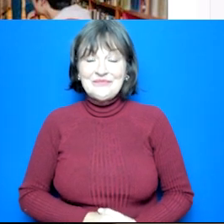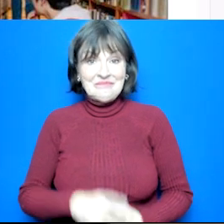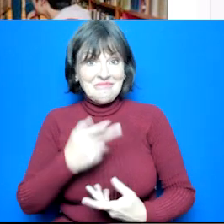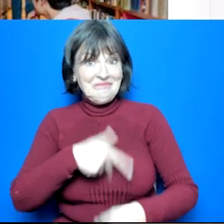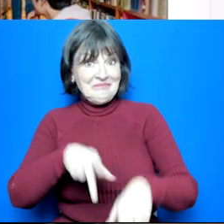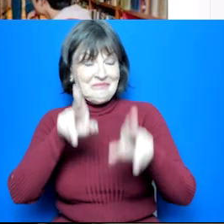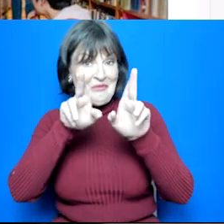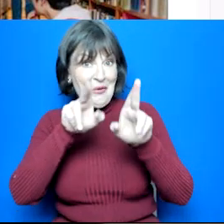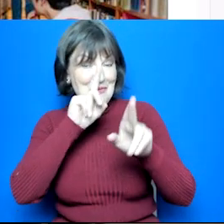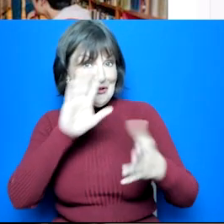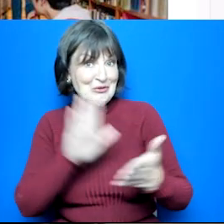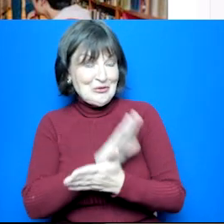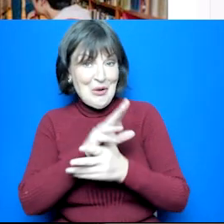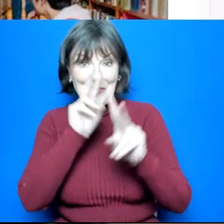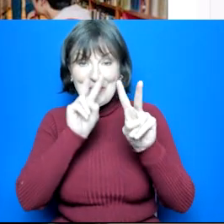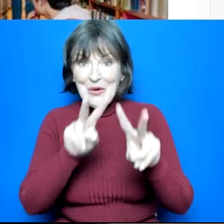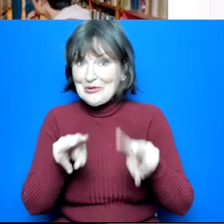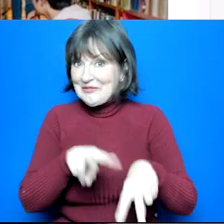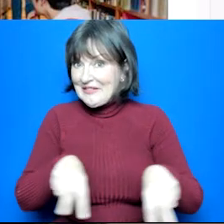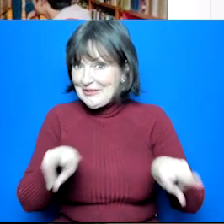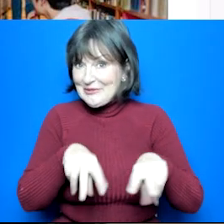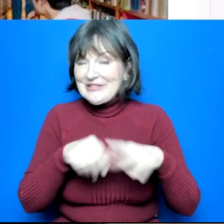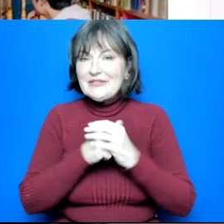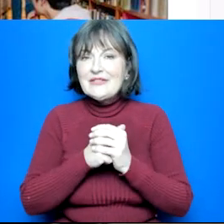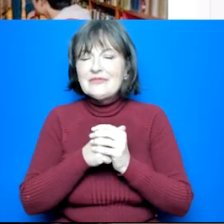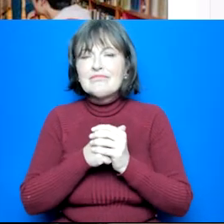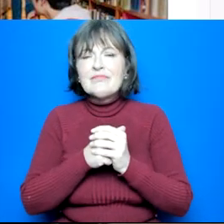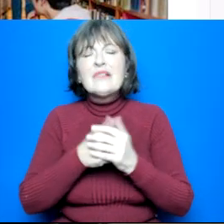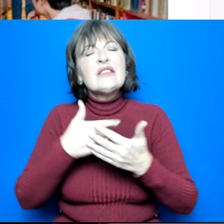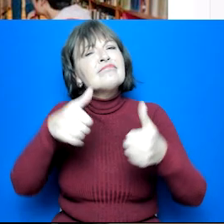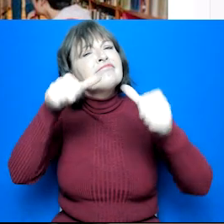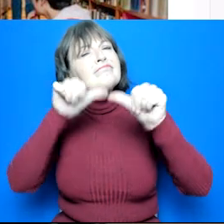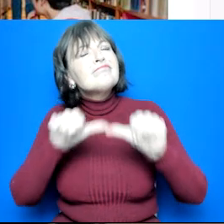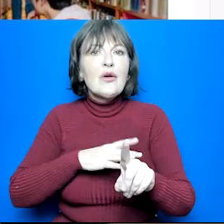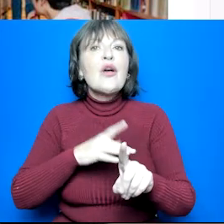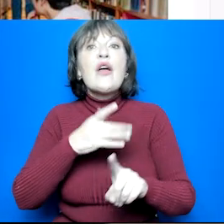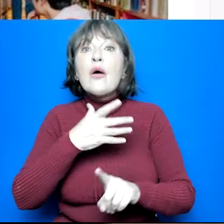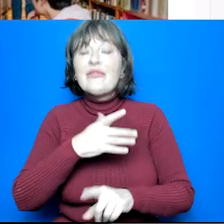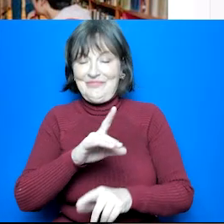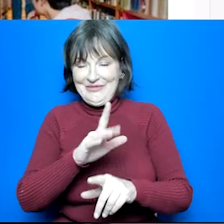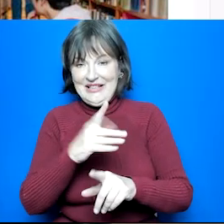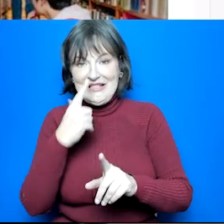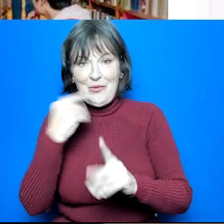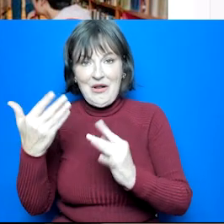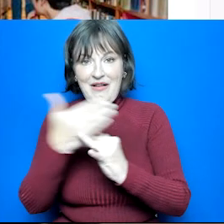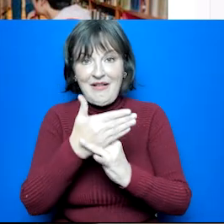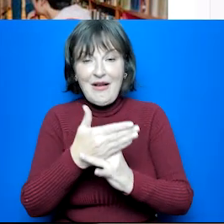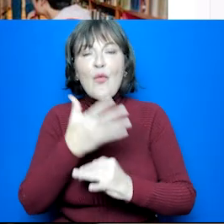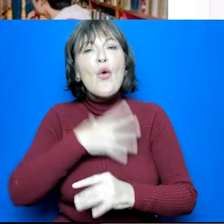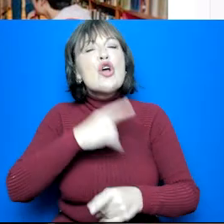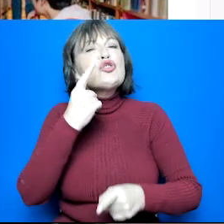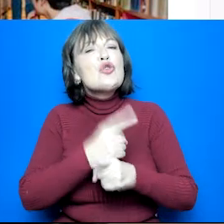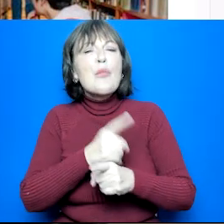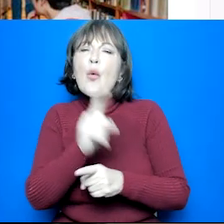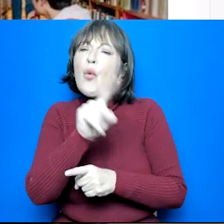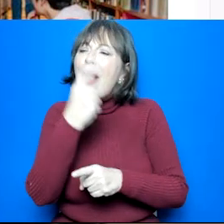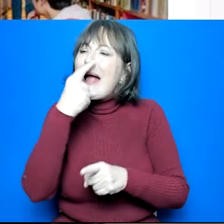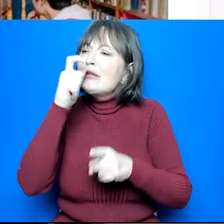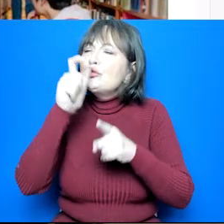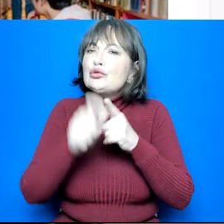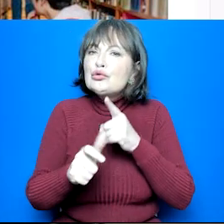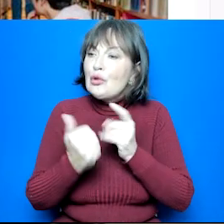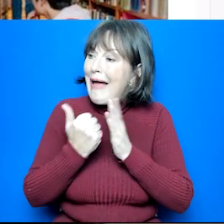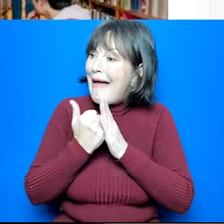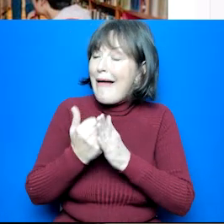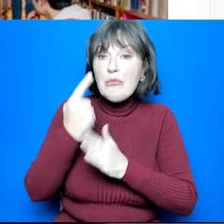We hope you enjoyed watching those videos. Let's now talk about some of the things that you can do with your young person at home to help them through